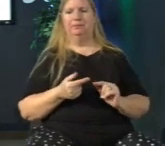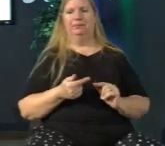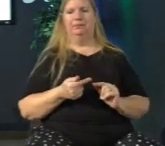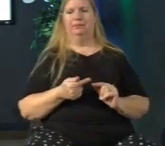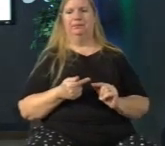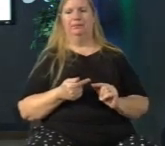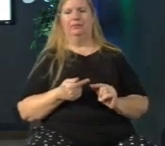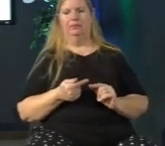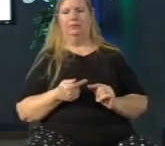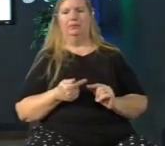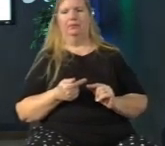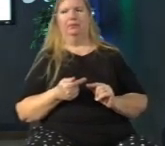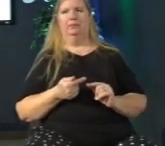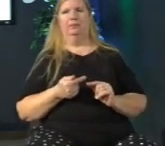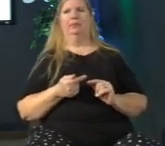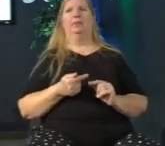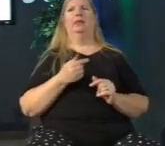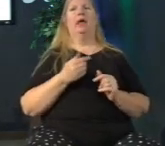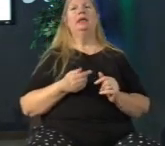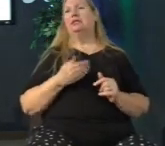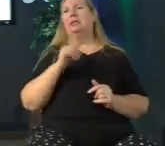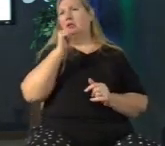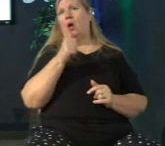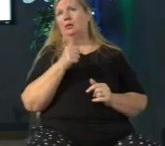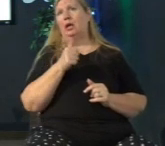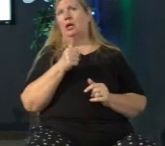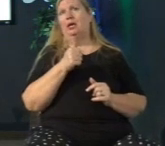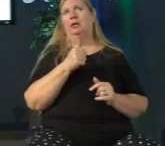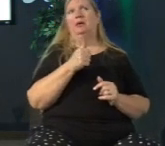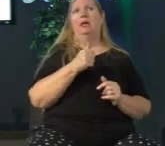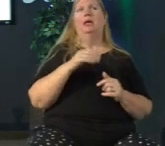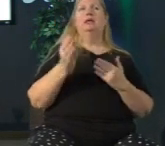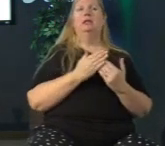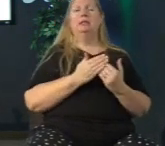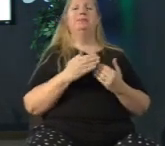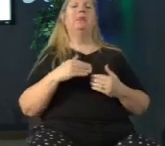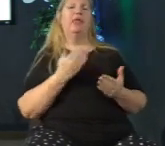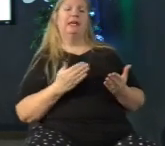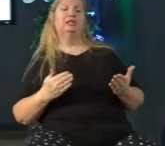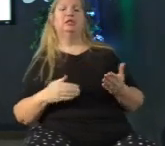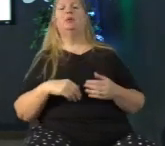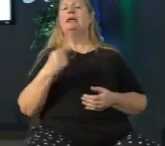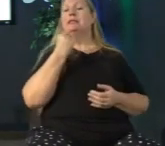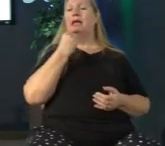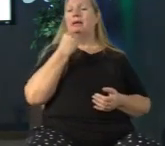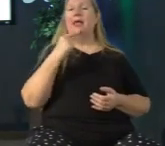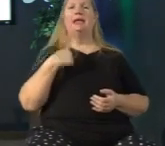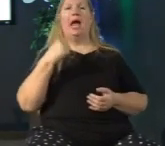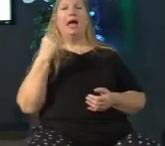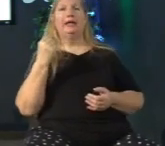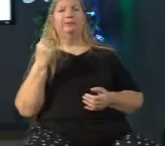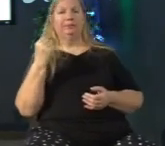and this may not be a very popular thing to say I see people who are in pain and instead of